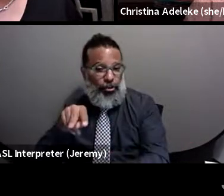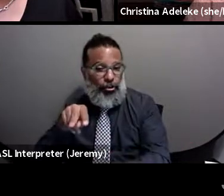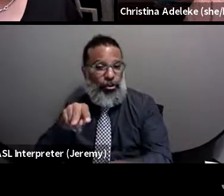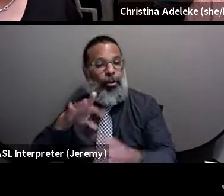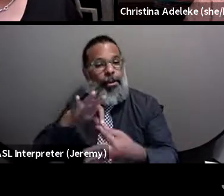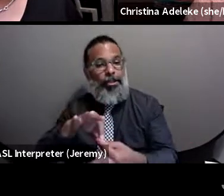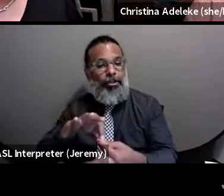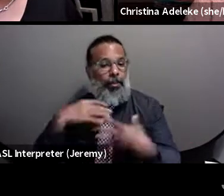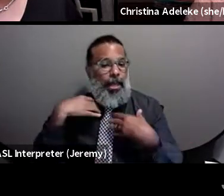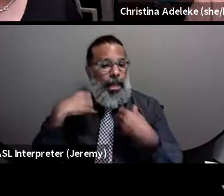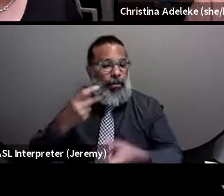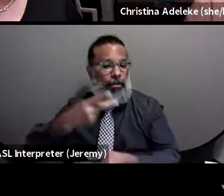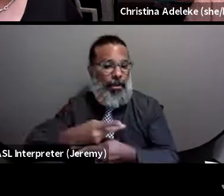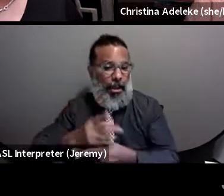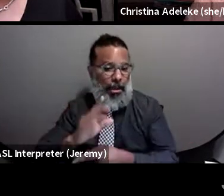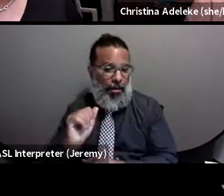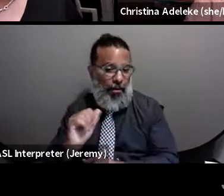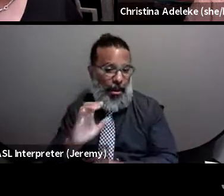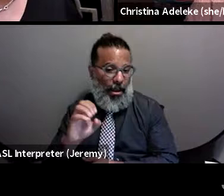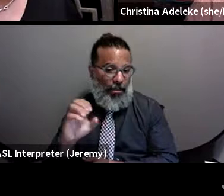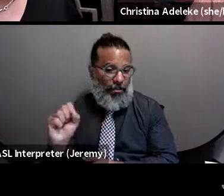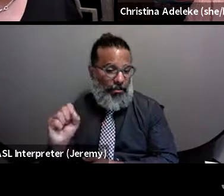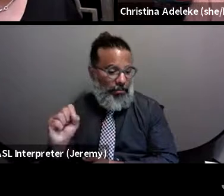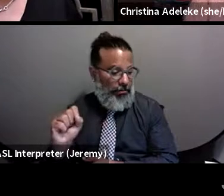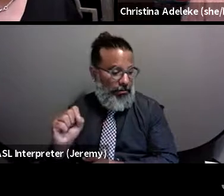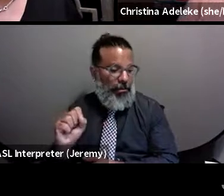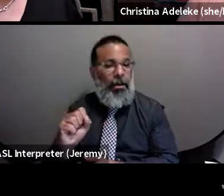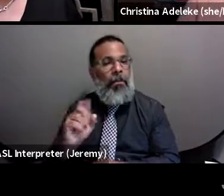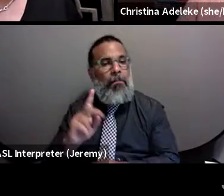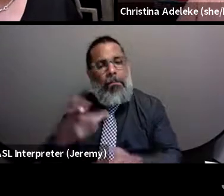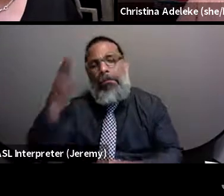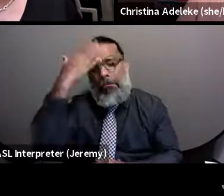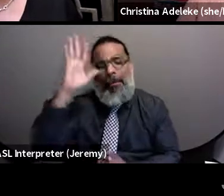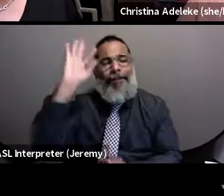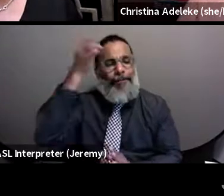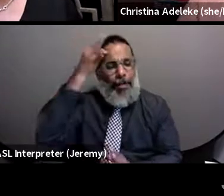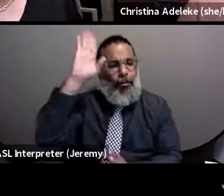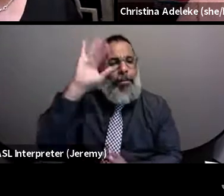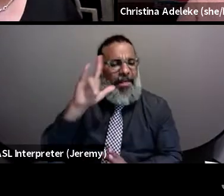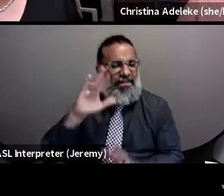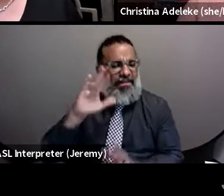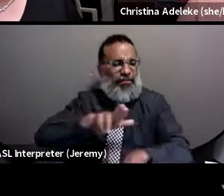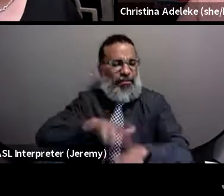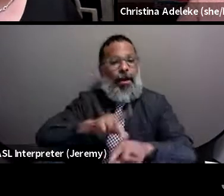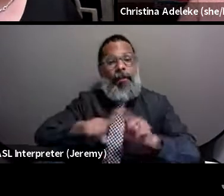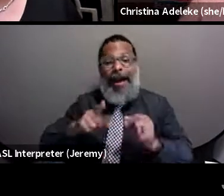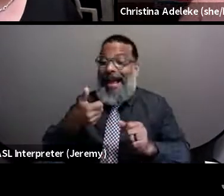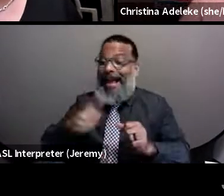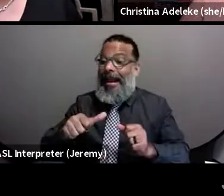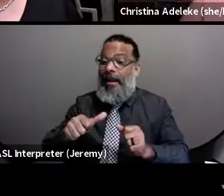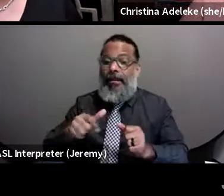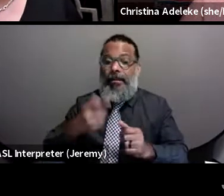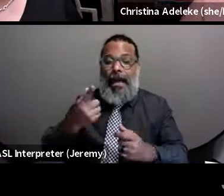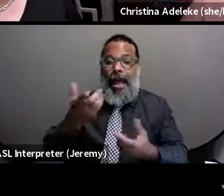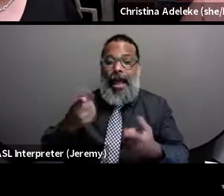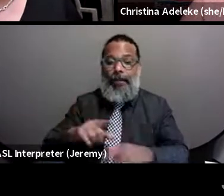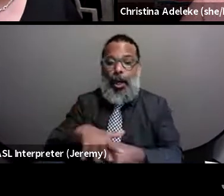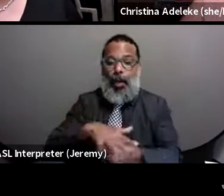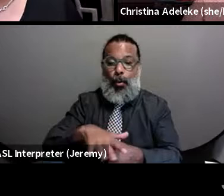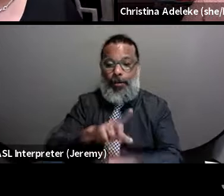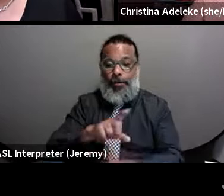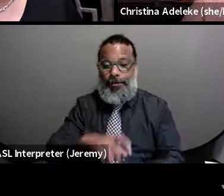care access? Of course, folks are aware of the federal bills that are going on, but maybe you could talk about something that are going on in your jurisdictions.